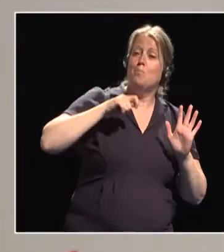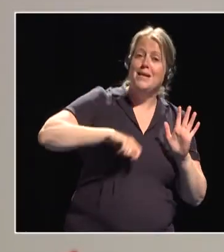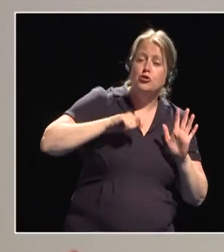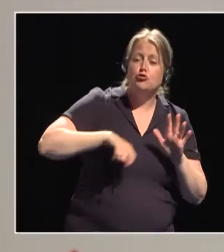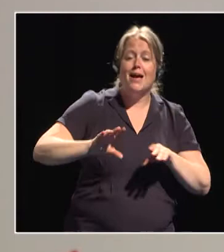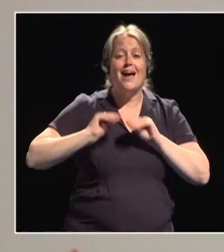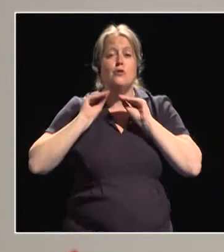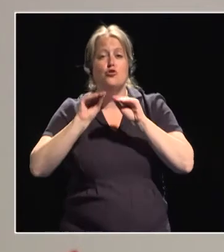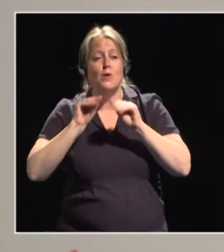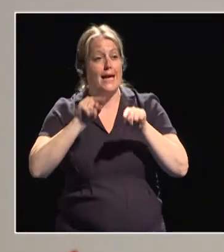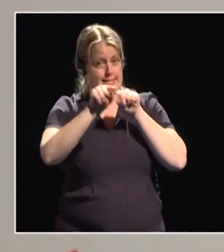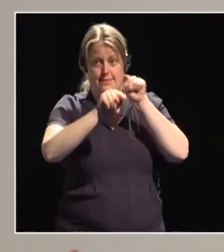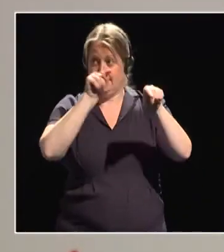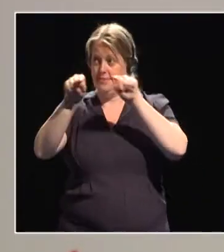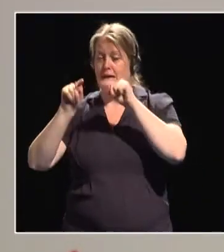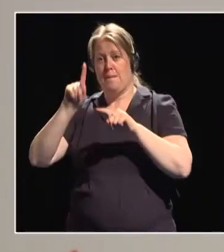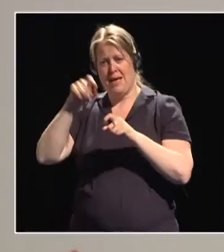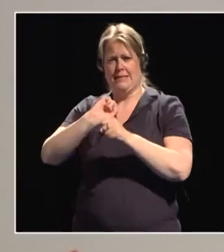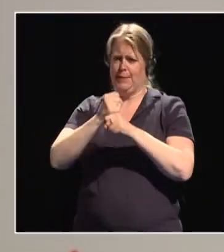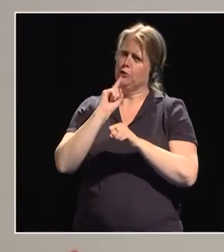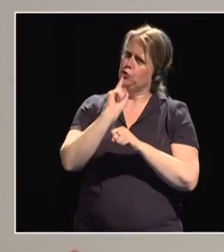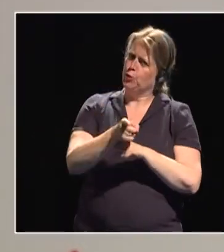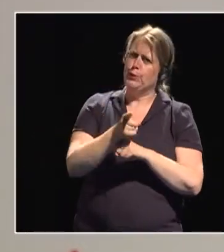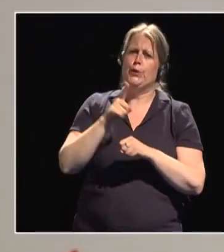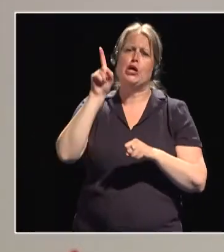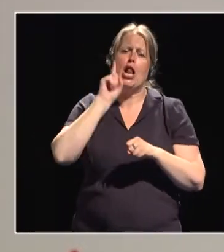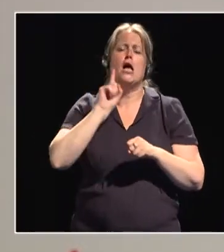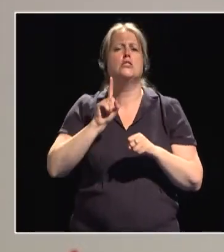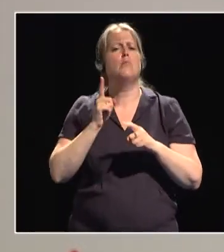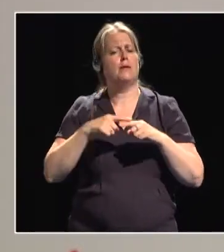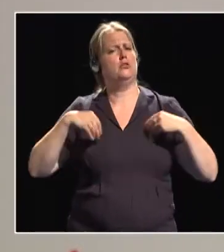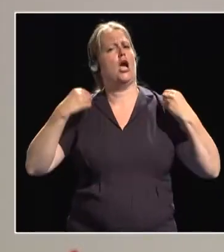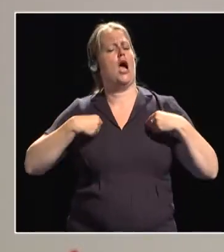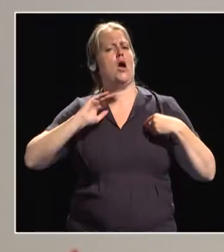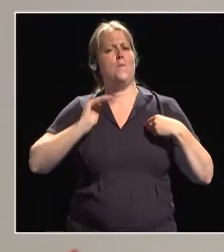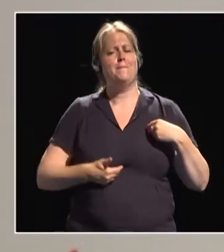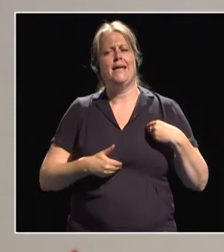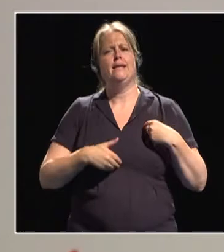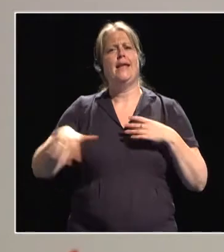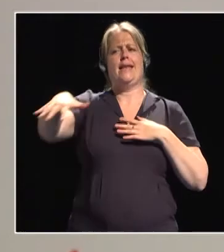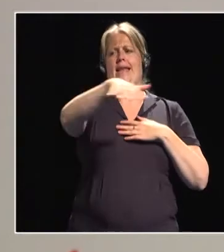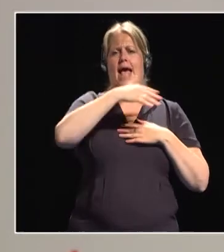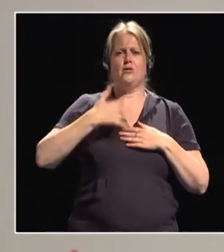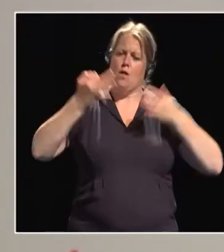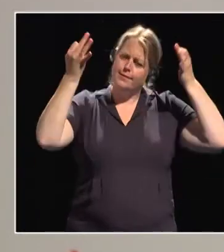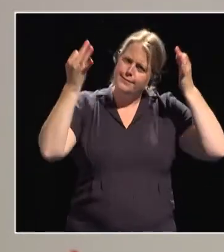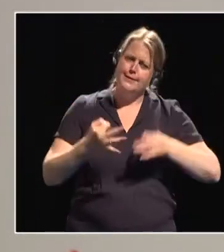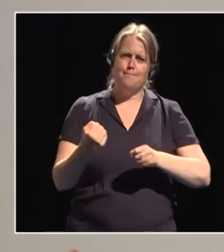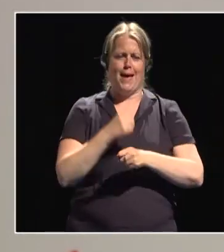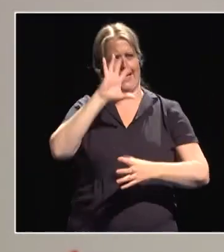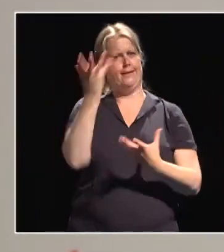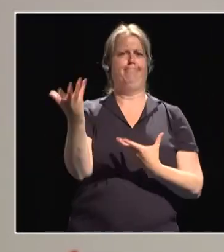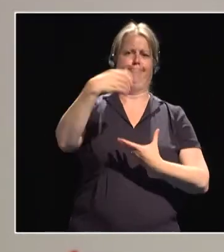education must ensure girls' and young women are part of national decision-making and policy